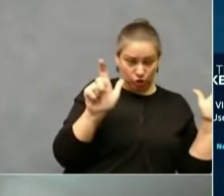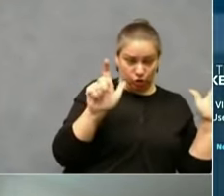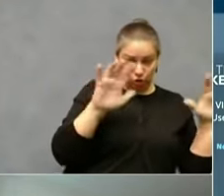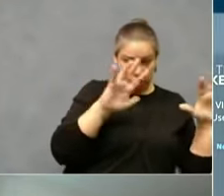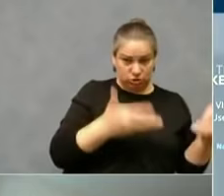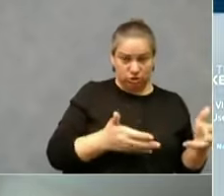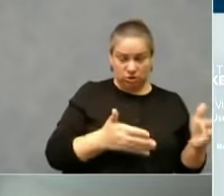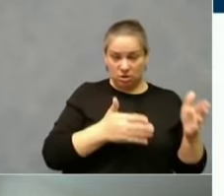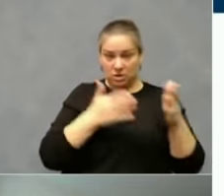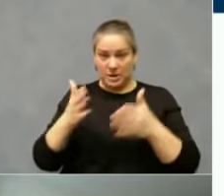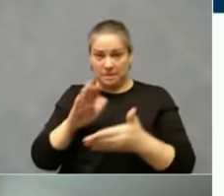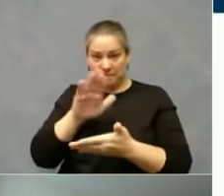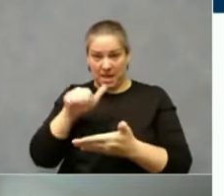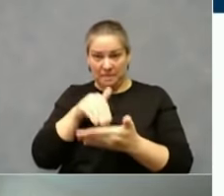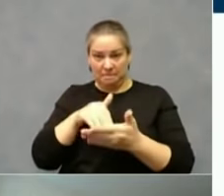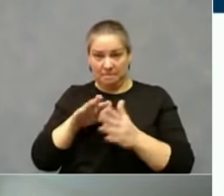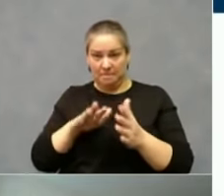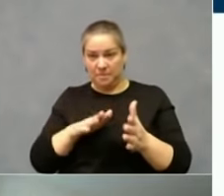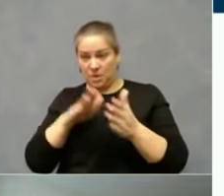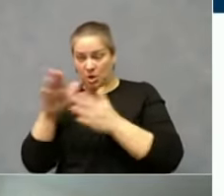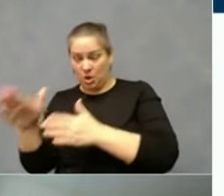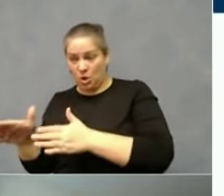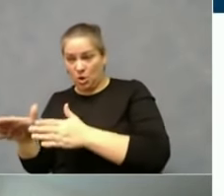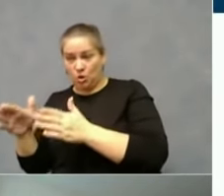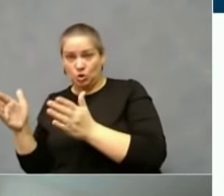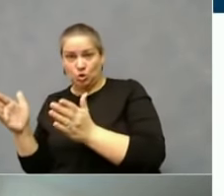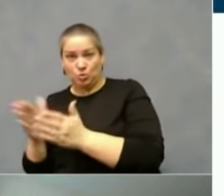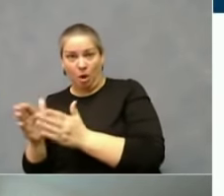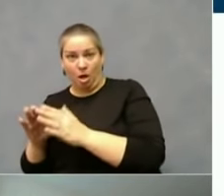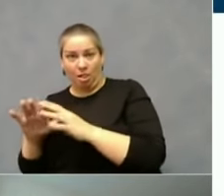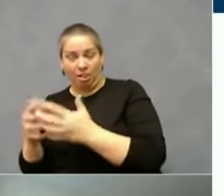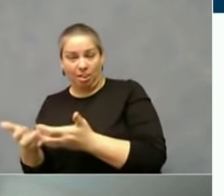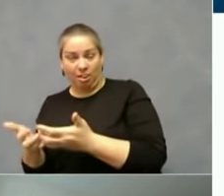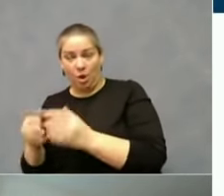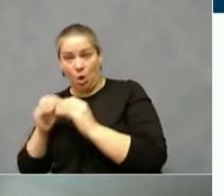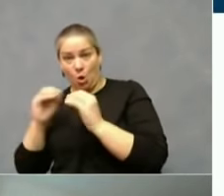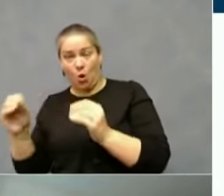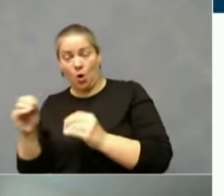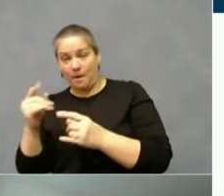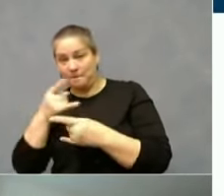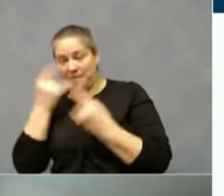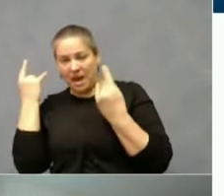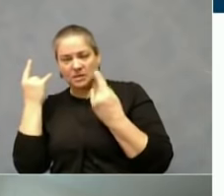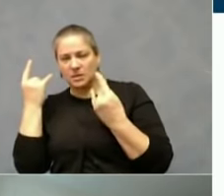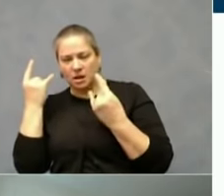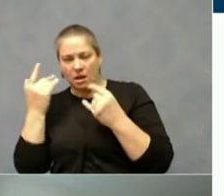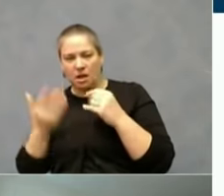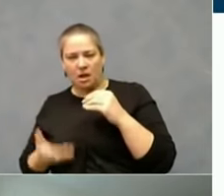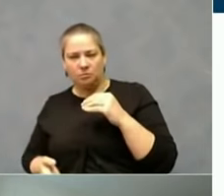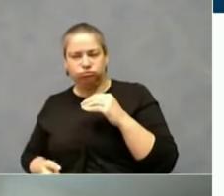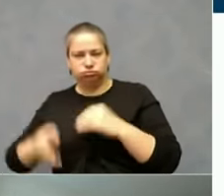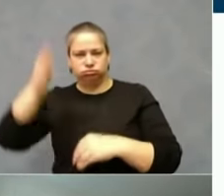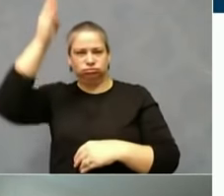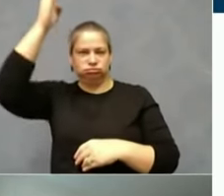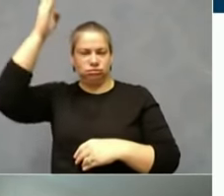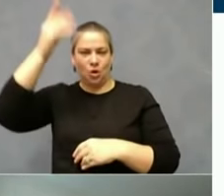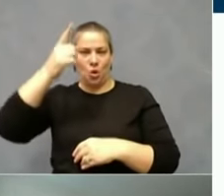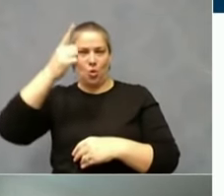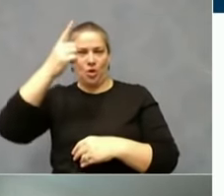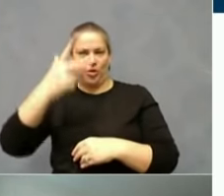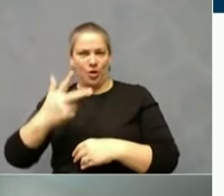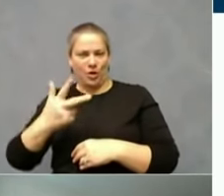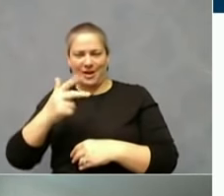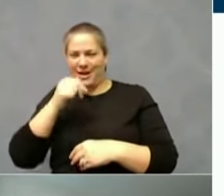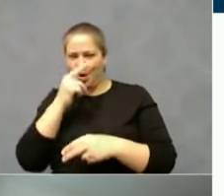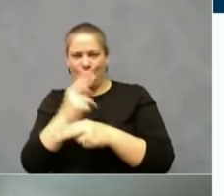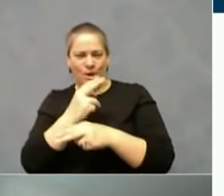not wearing a mask at all goes up substantially all the way up to a third of people not wearing a mask, at least one person not wearing a mask